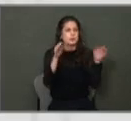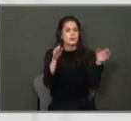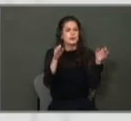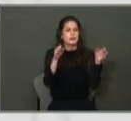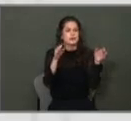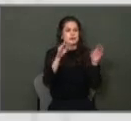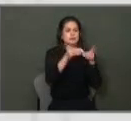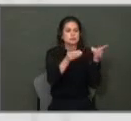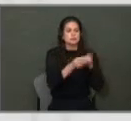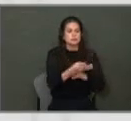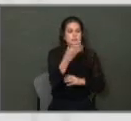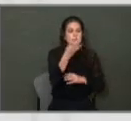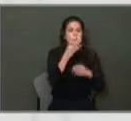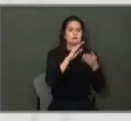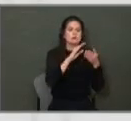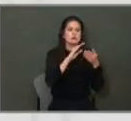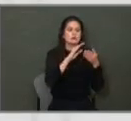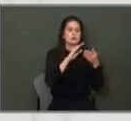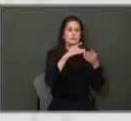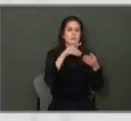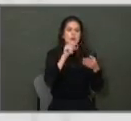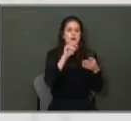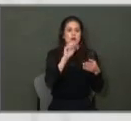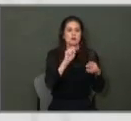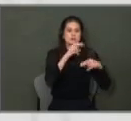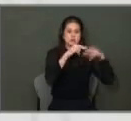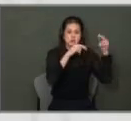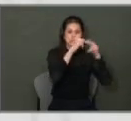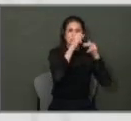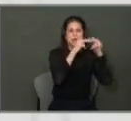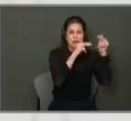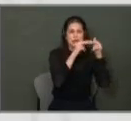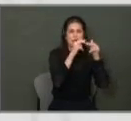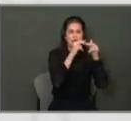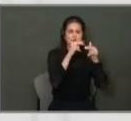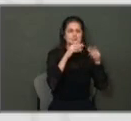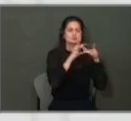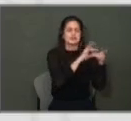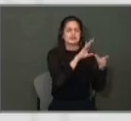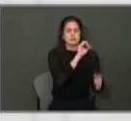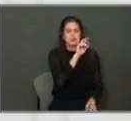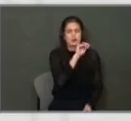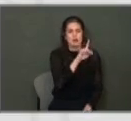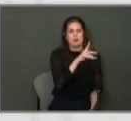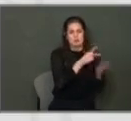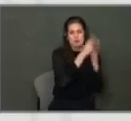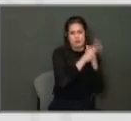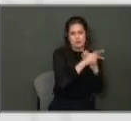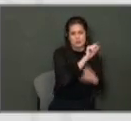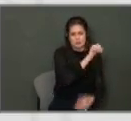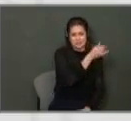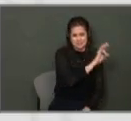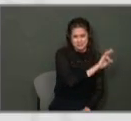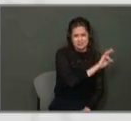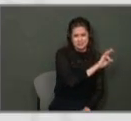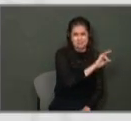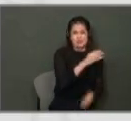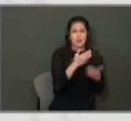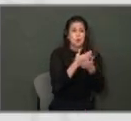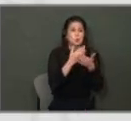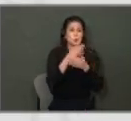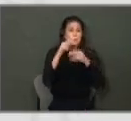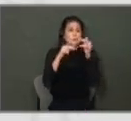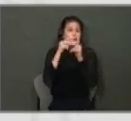a District 4 Parks facility that's a bond program in 2017, and a new facility at